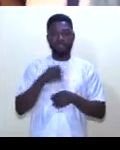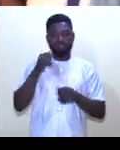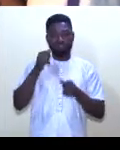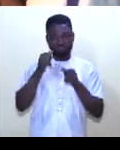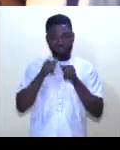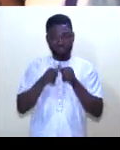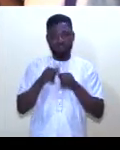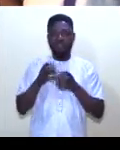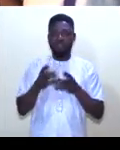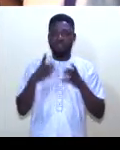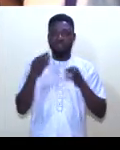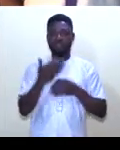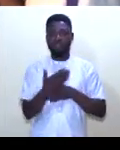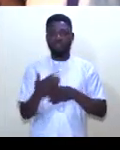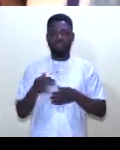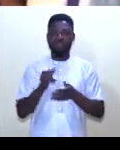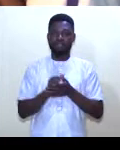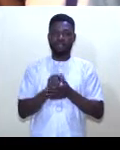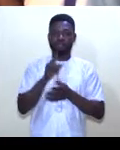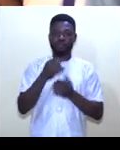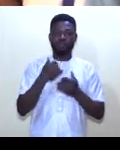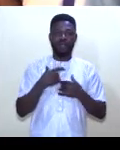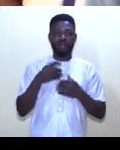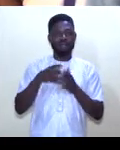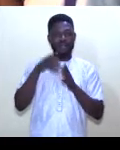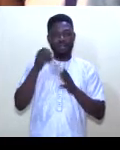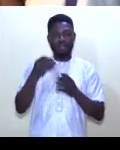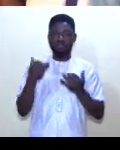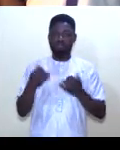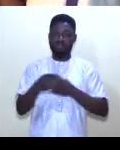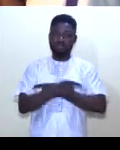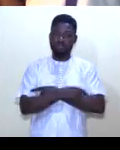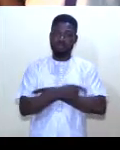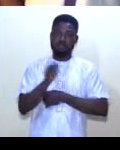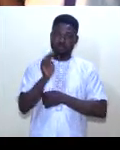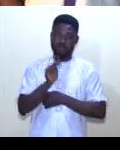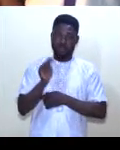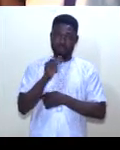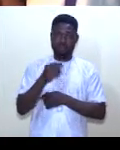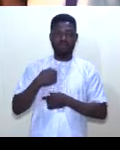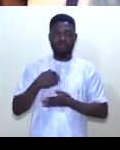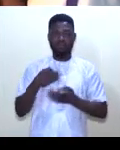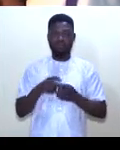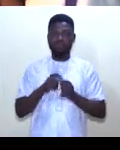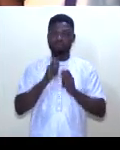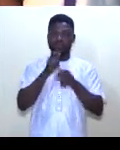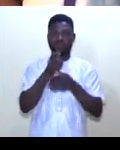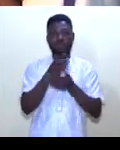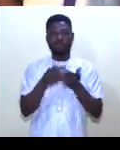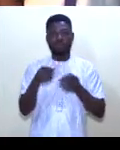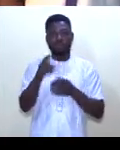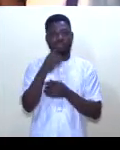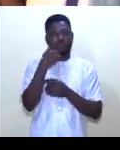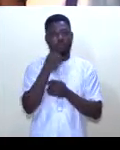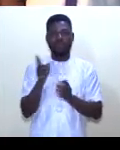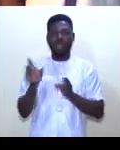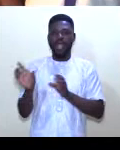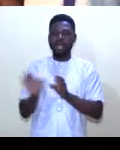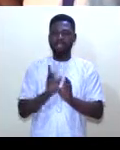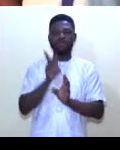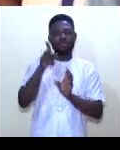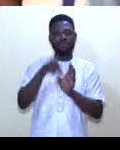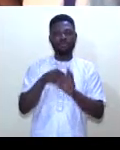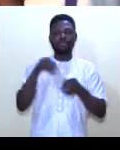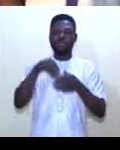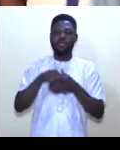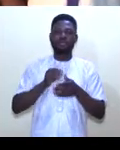and you are able to recall a lot of the things that you have learned. Now, today is Monday and we still going to be rewarding some of you for your active